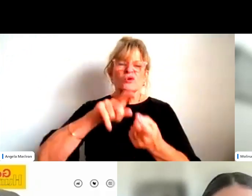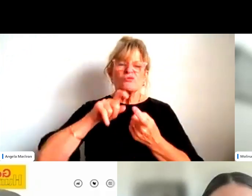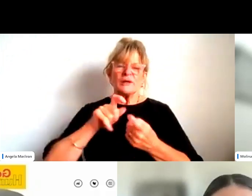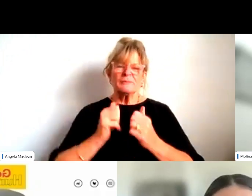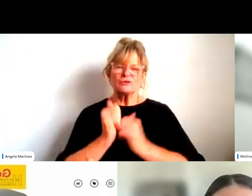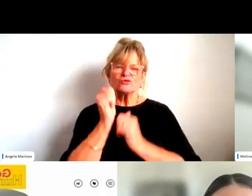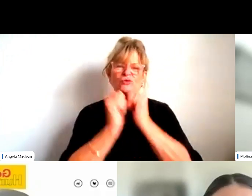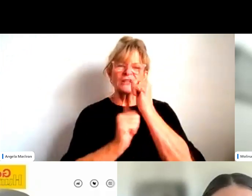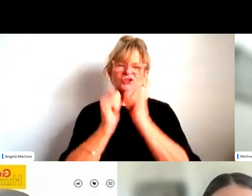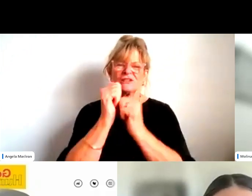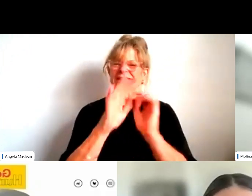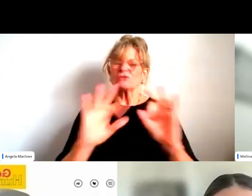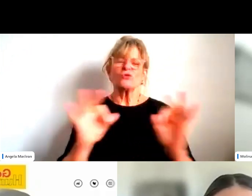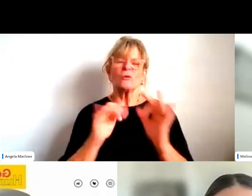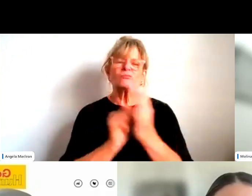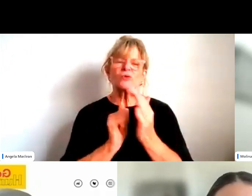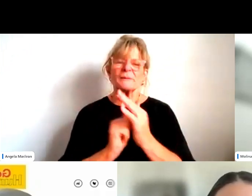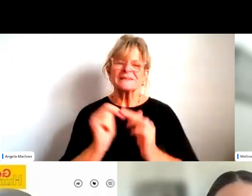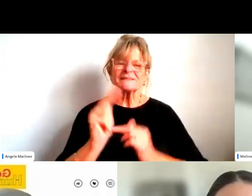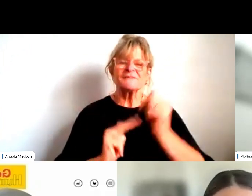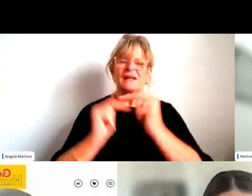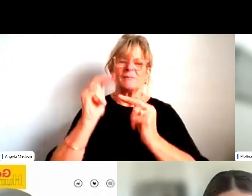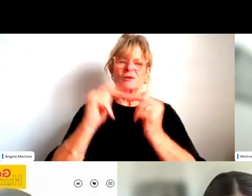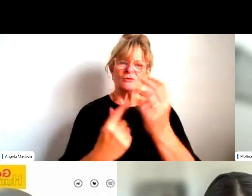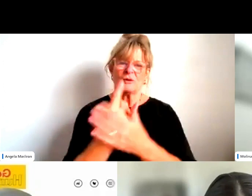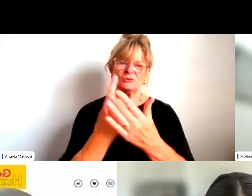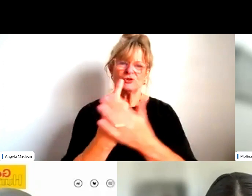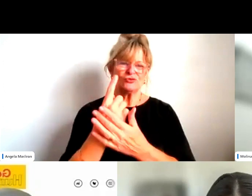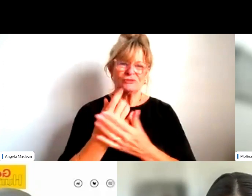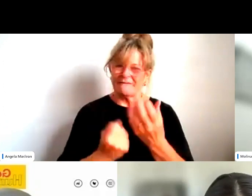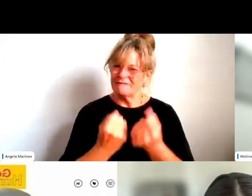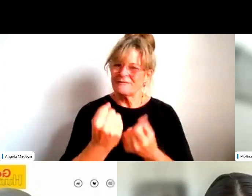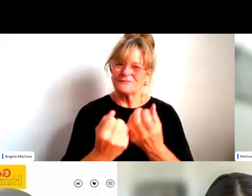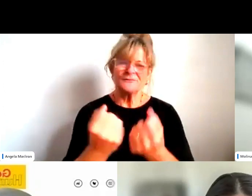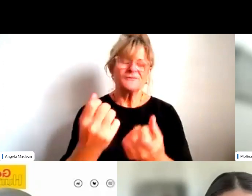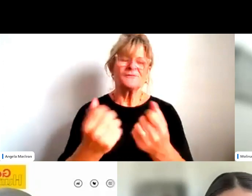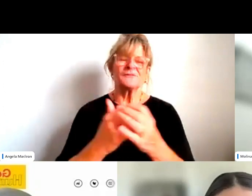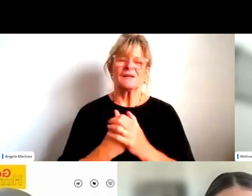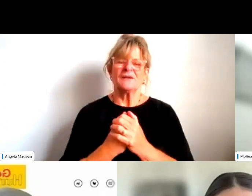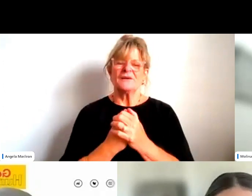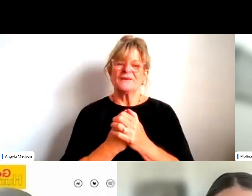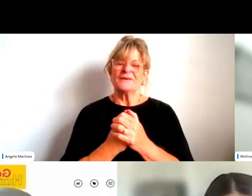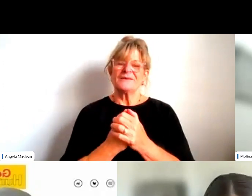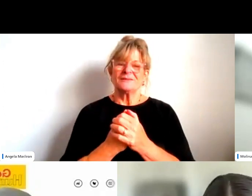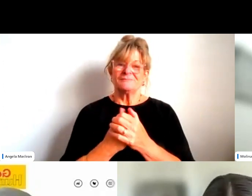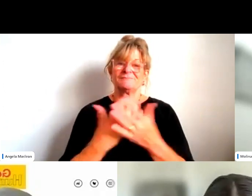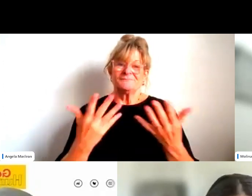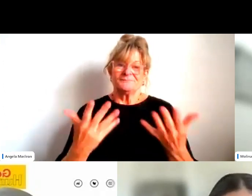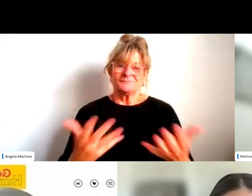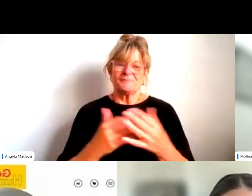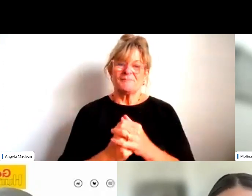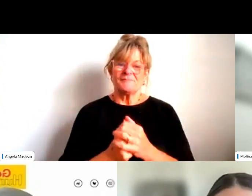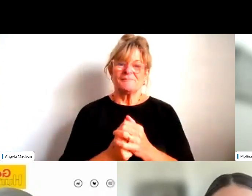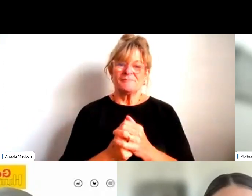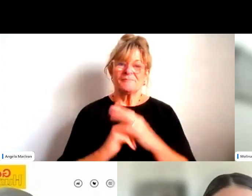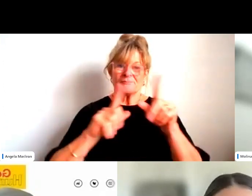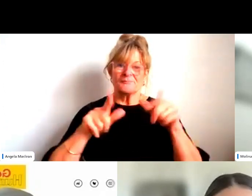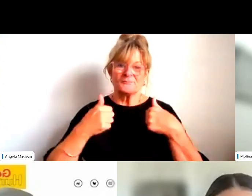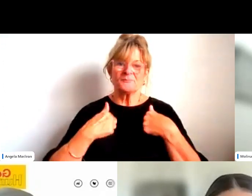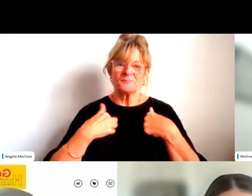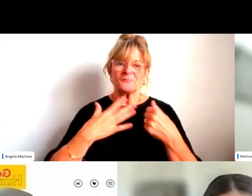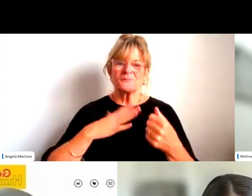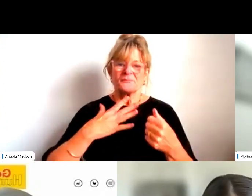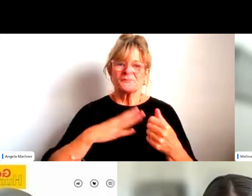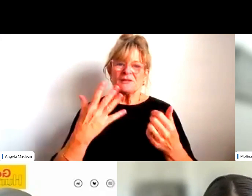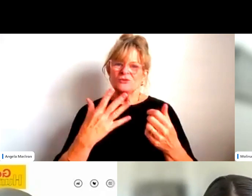coordinated development opportunities. So, you know, take a read, it is available to have a read and as, as we work through and, and